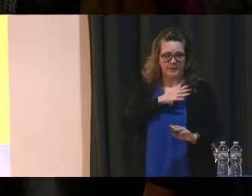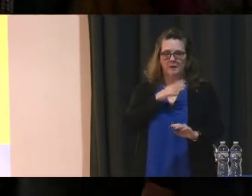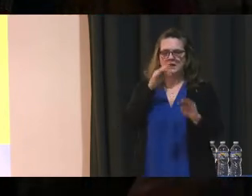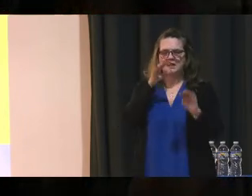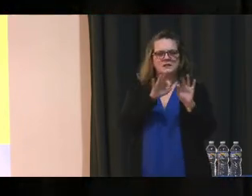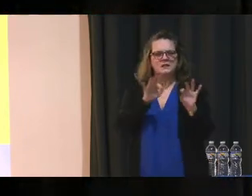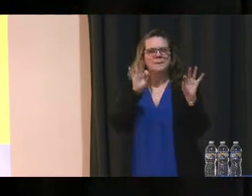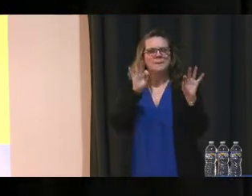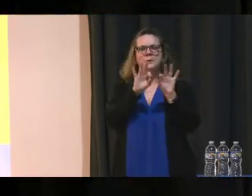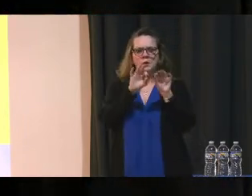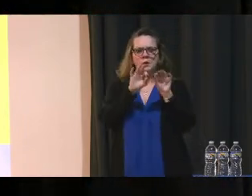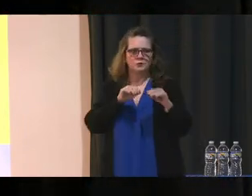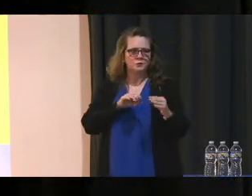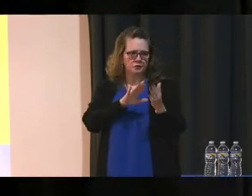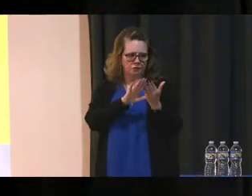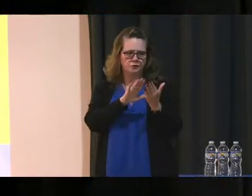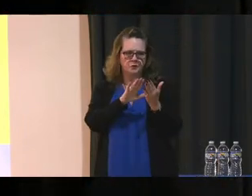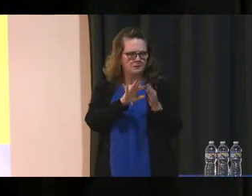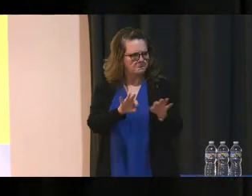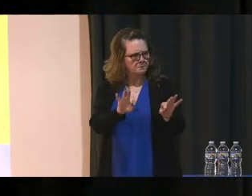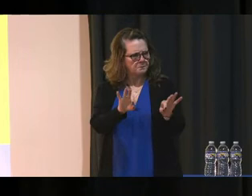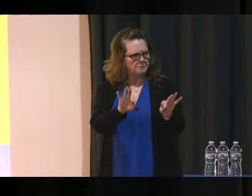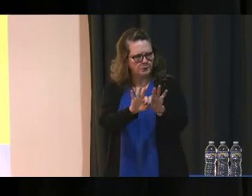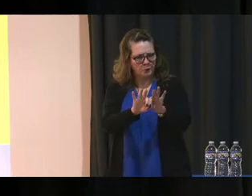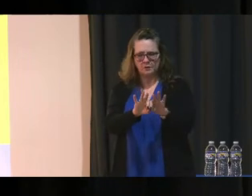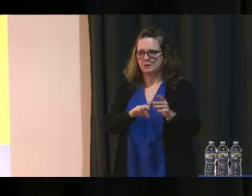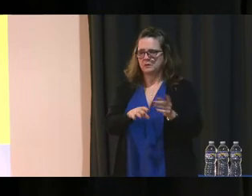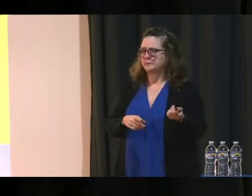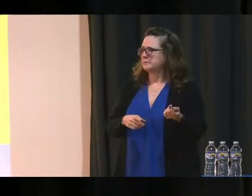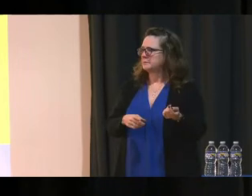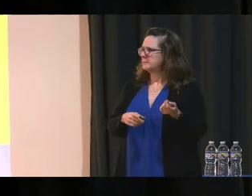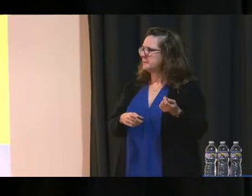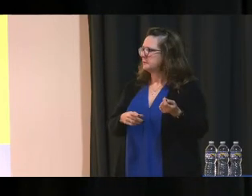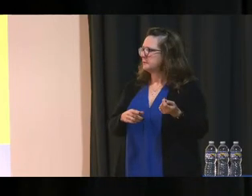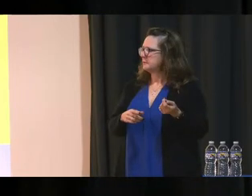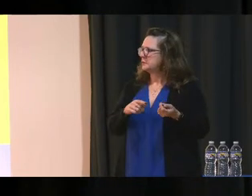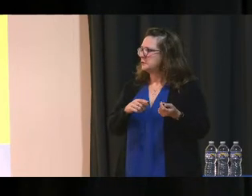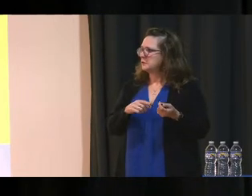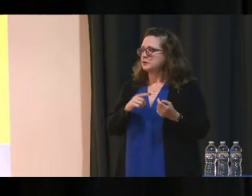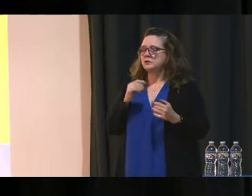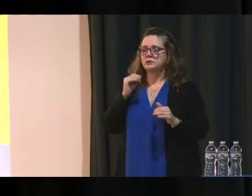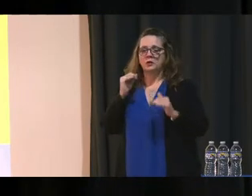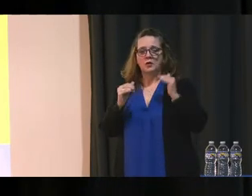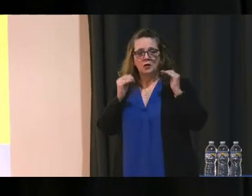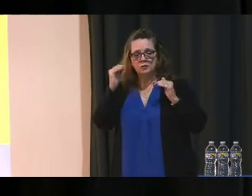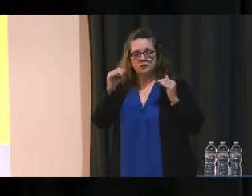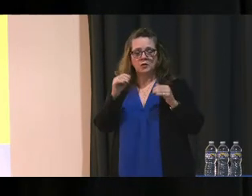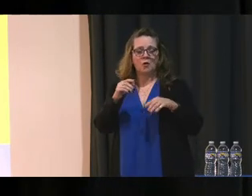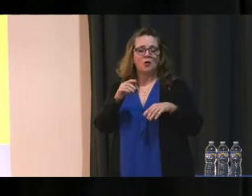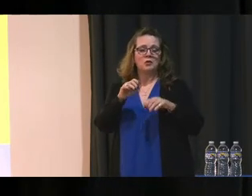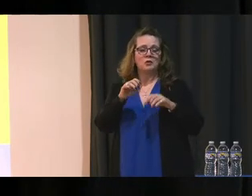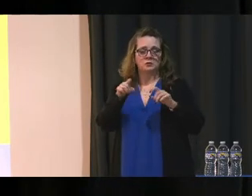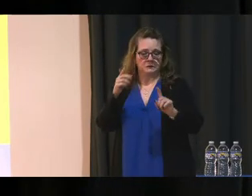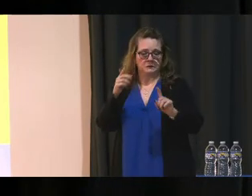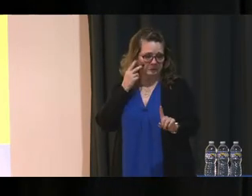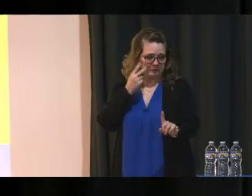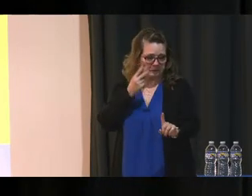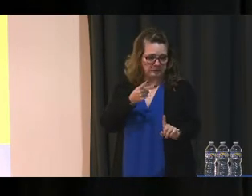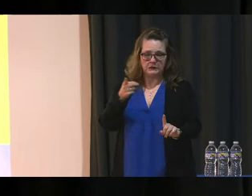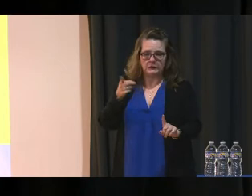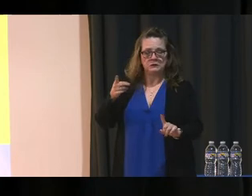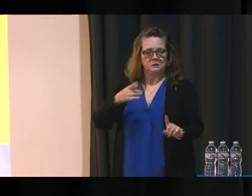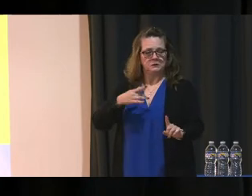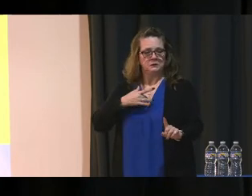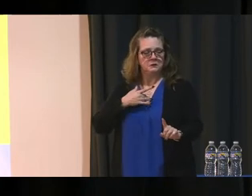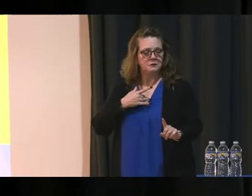to address it, regardless. So, whether that's in writing, as the adult, if you feel like it's your place versus